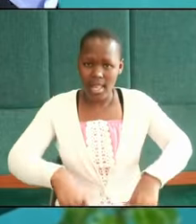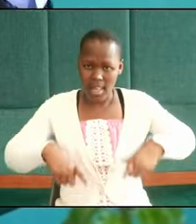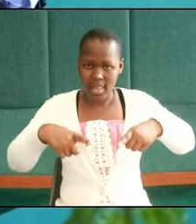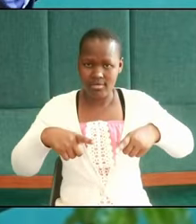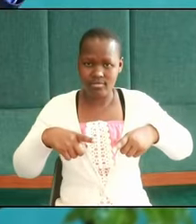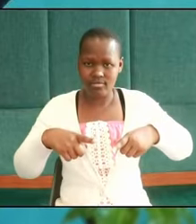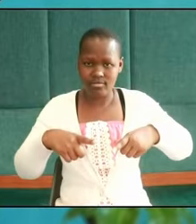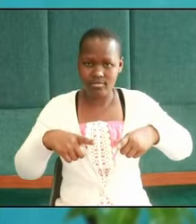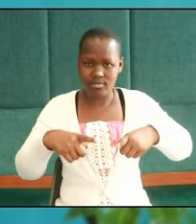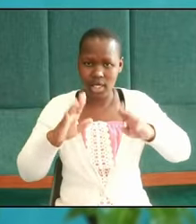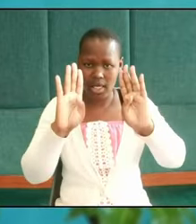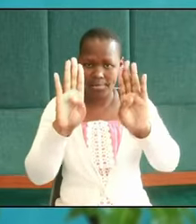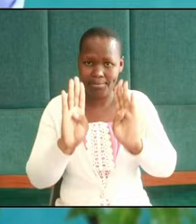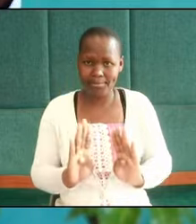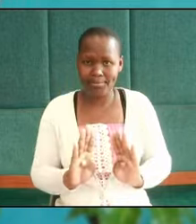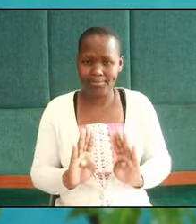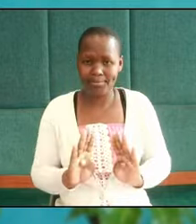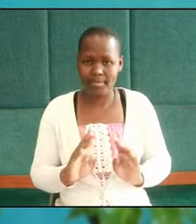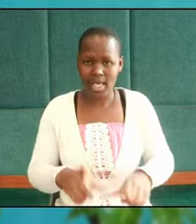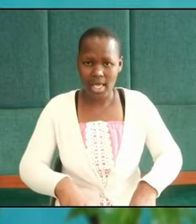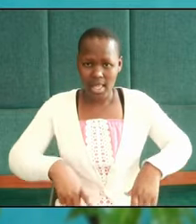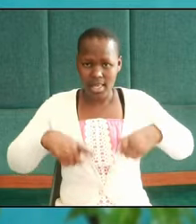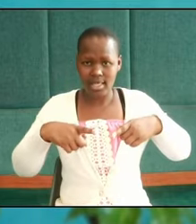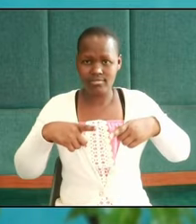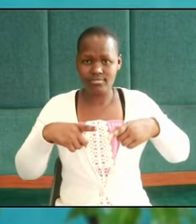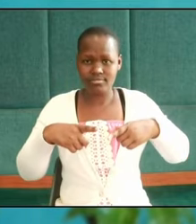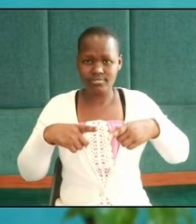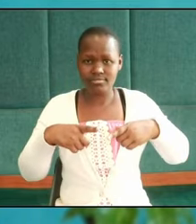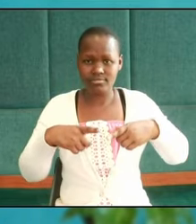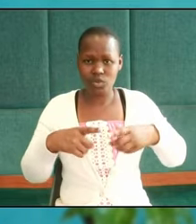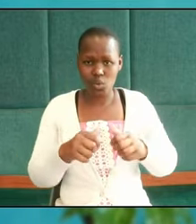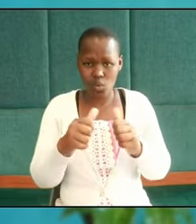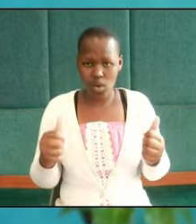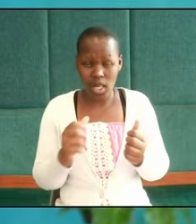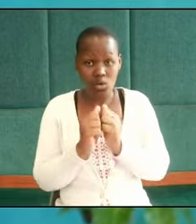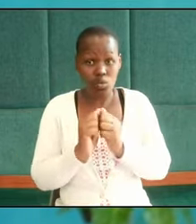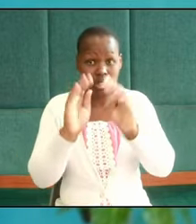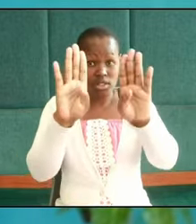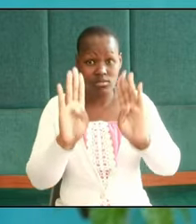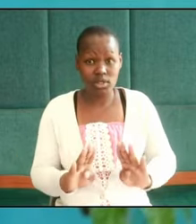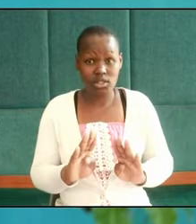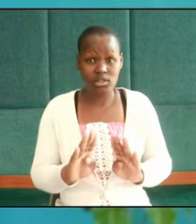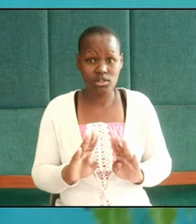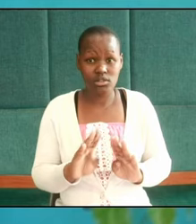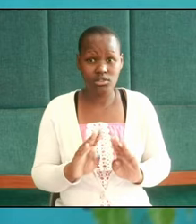impact leave a legacy that is worth coping